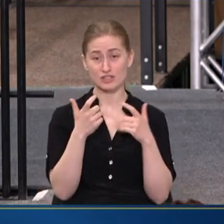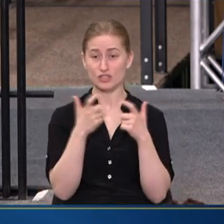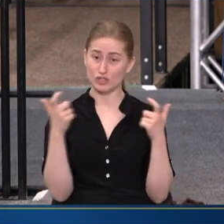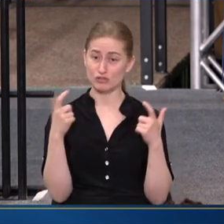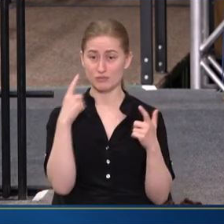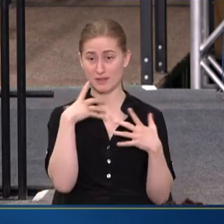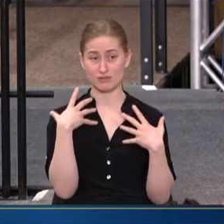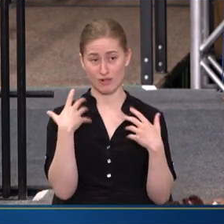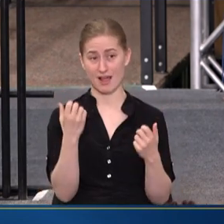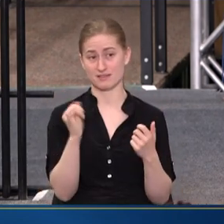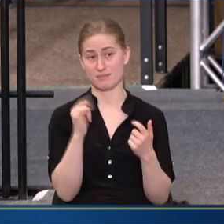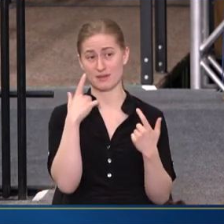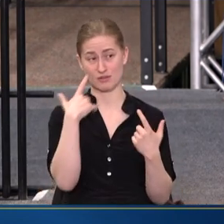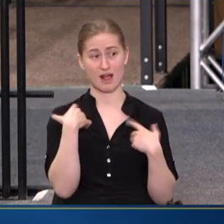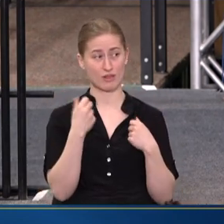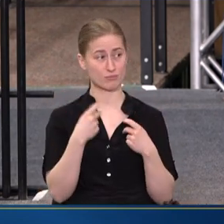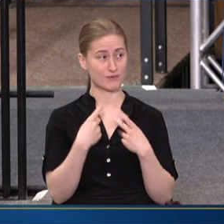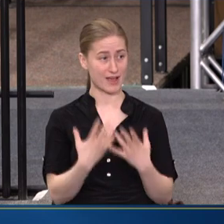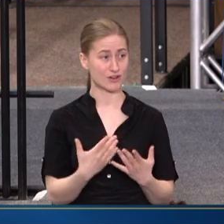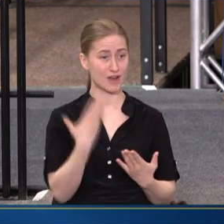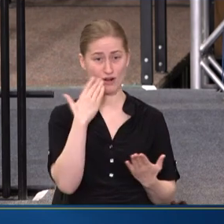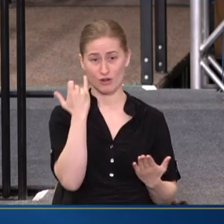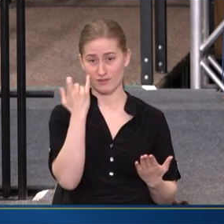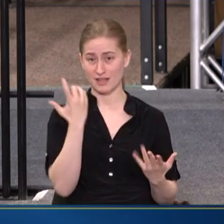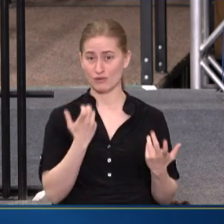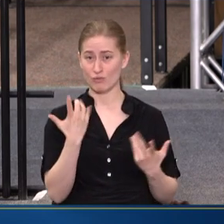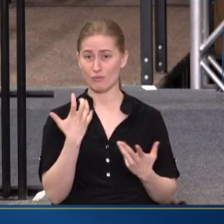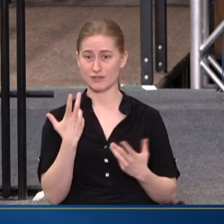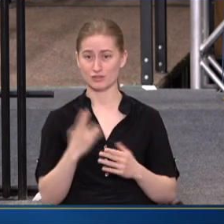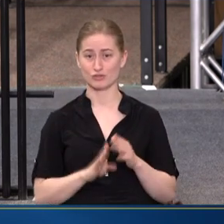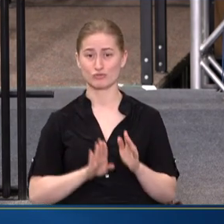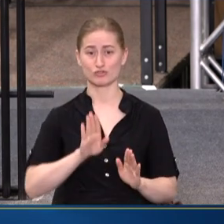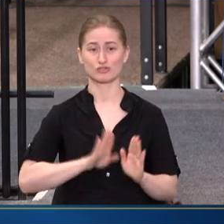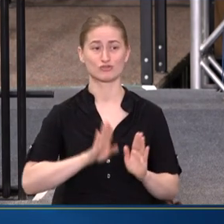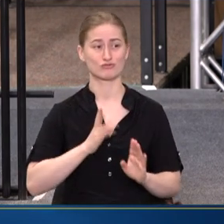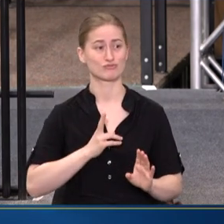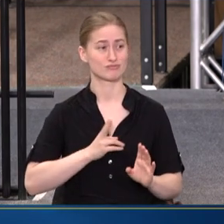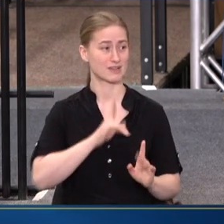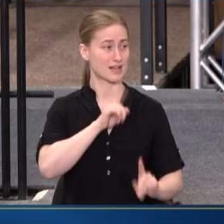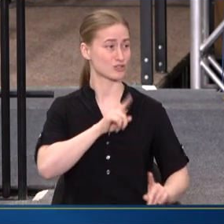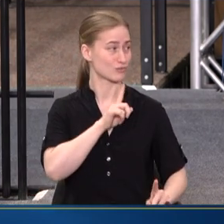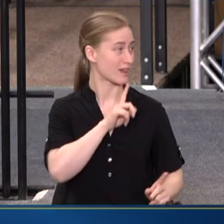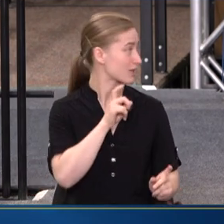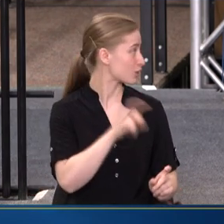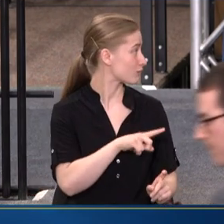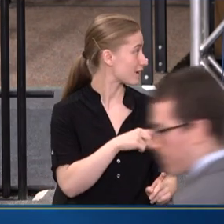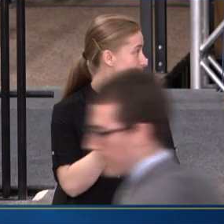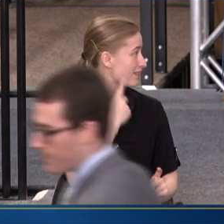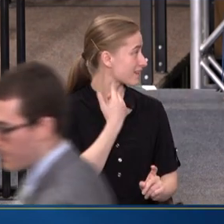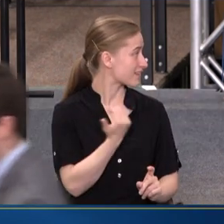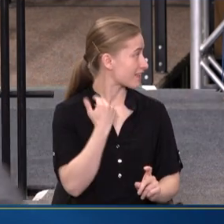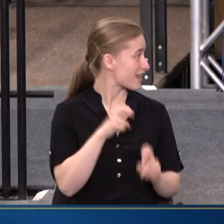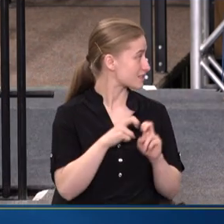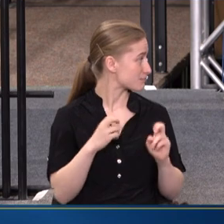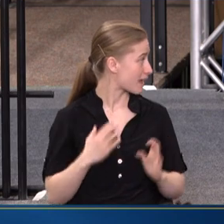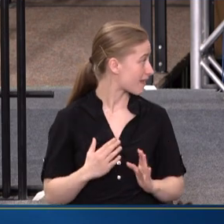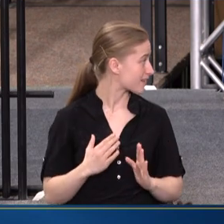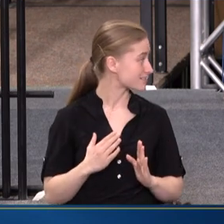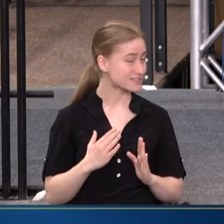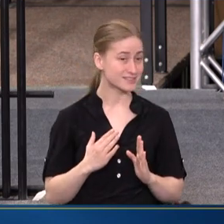PROVIDER. THANK YOU. AND I DON'T KNOW IF WE HAVE ANYONE WHO WANTS TO JUMP IN QUICKLY ON THAT. AND I THINK OUR LAST PANELIST ALSO,